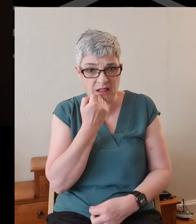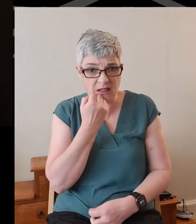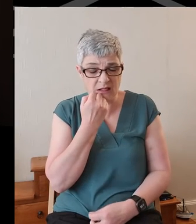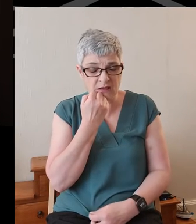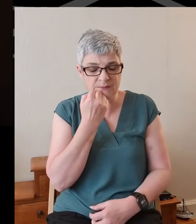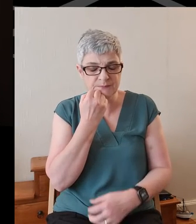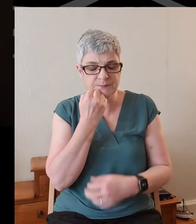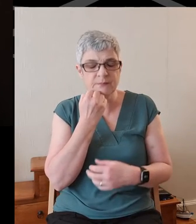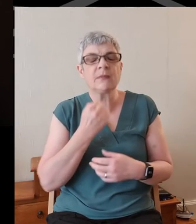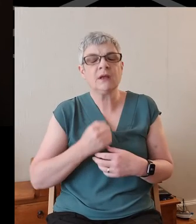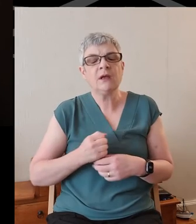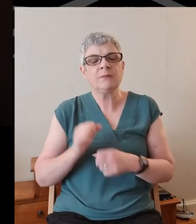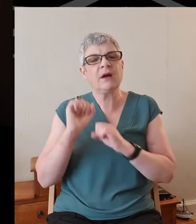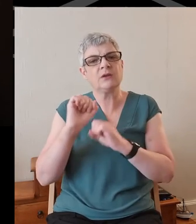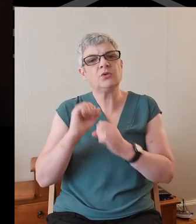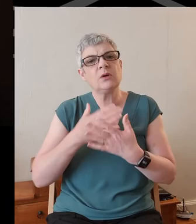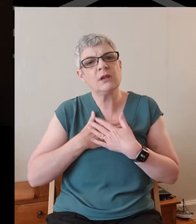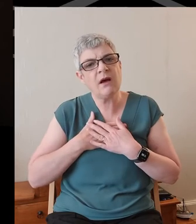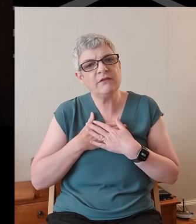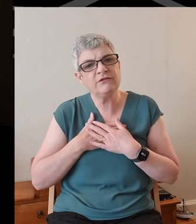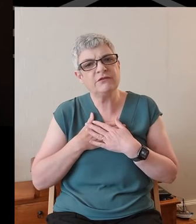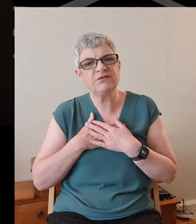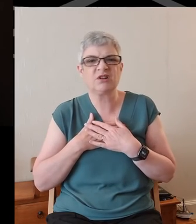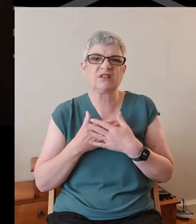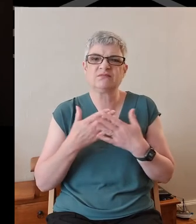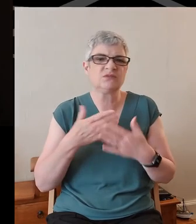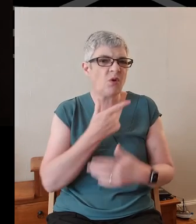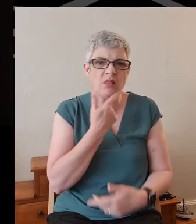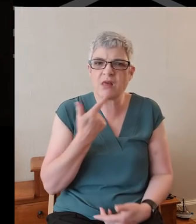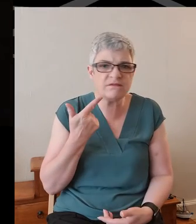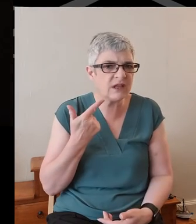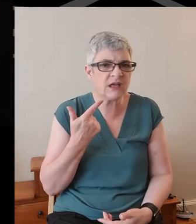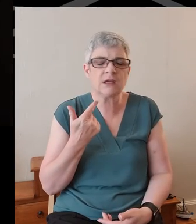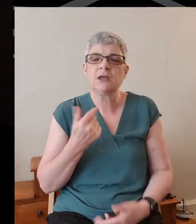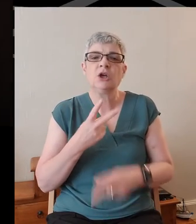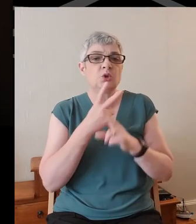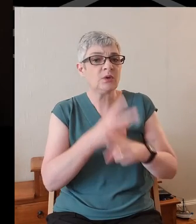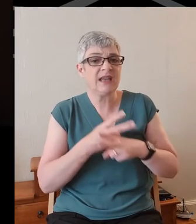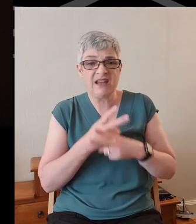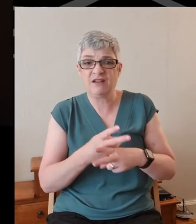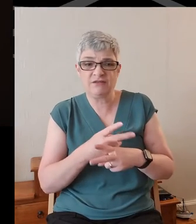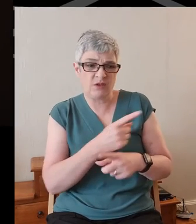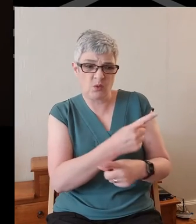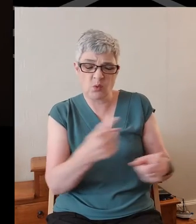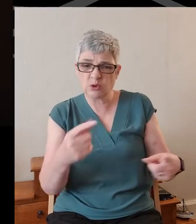But in your love for the unlovely, in your care for the undeserving,